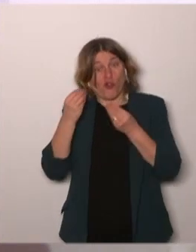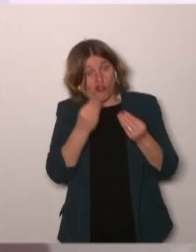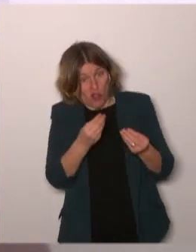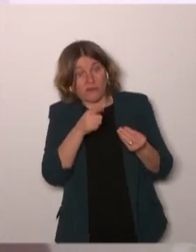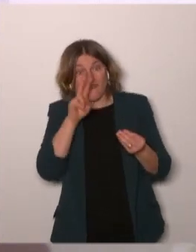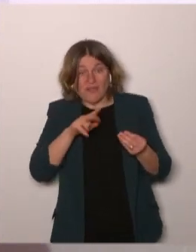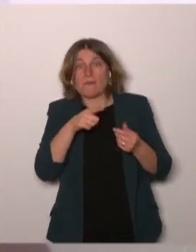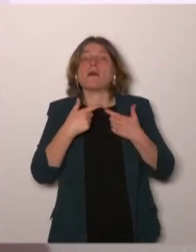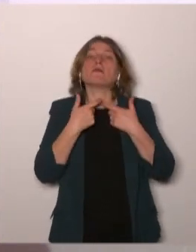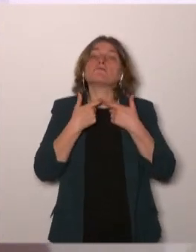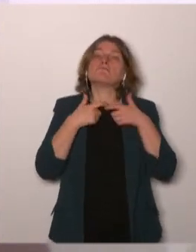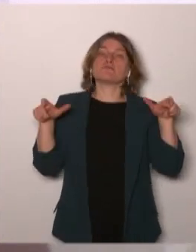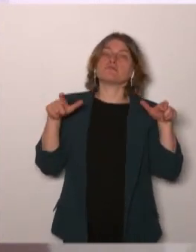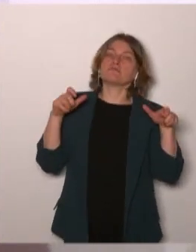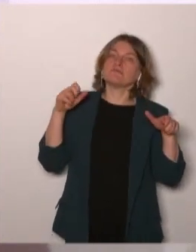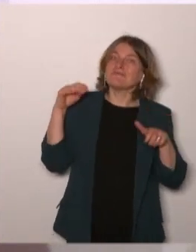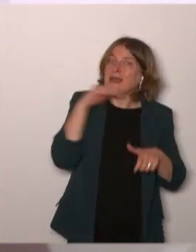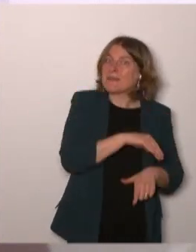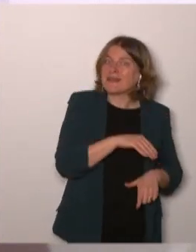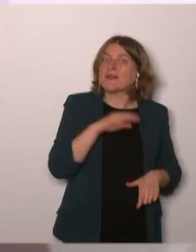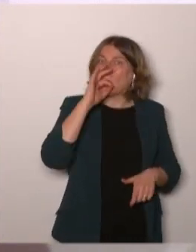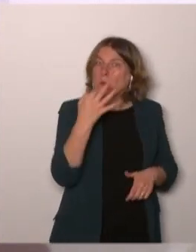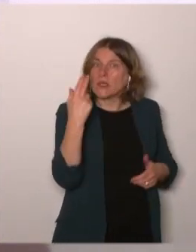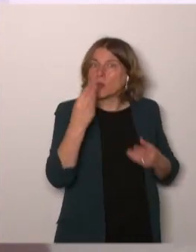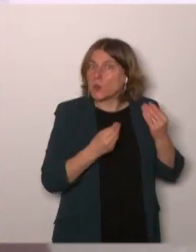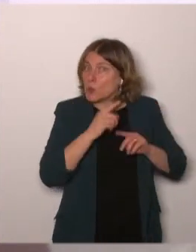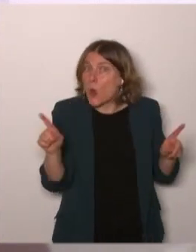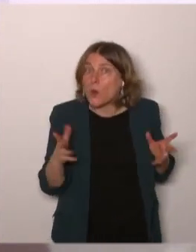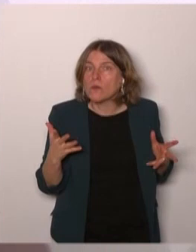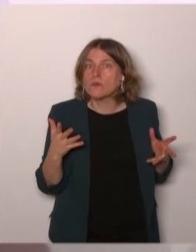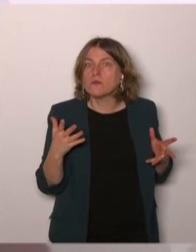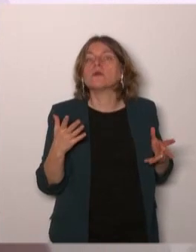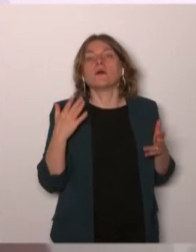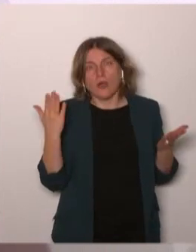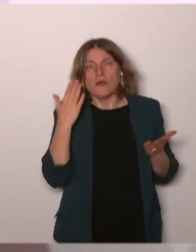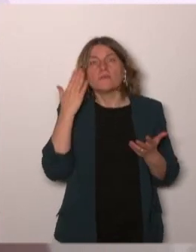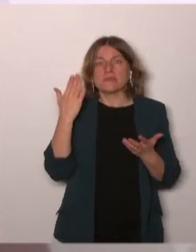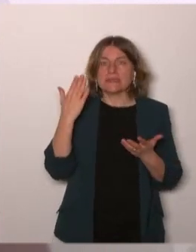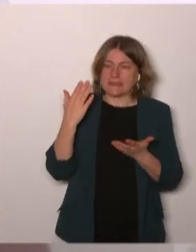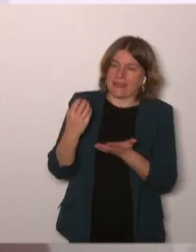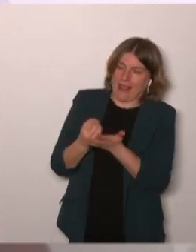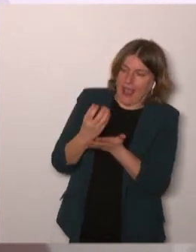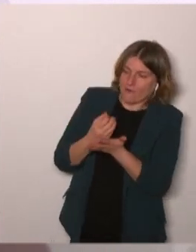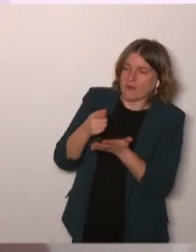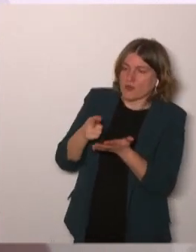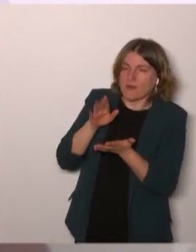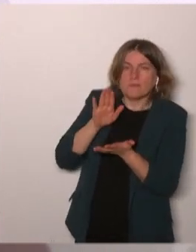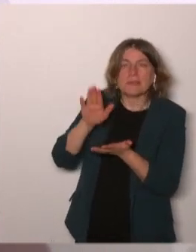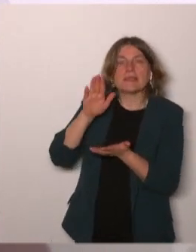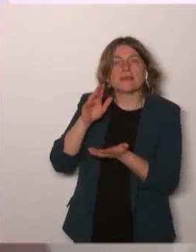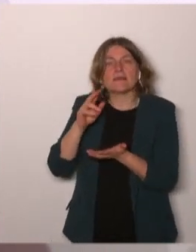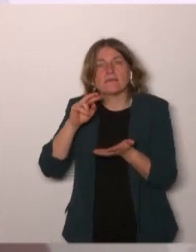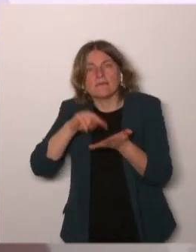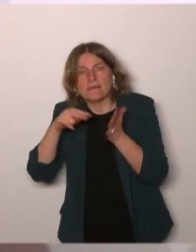we would have more information about these drugs technologies again I don't want to limit to drugs it's